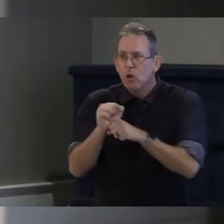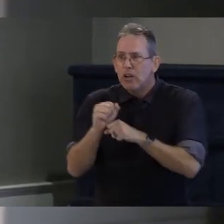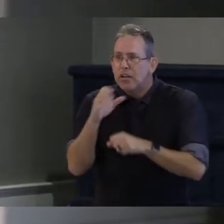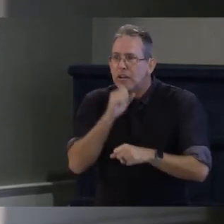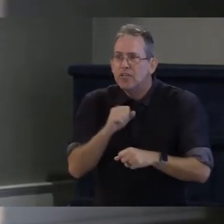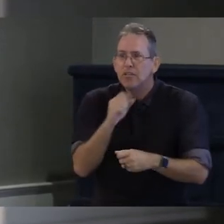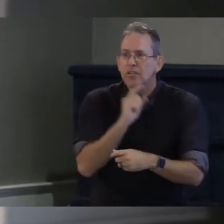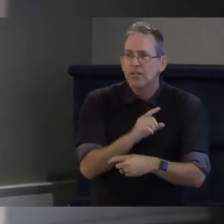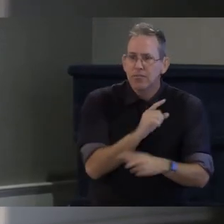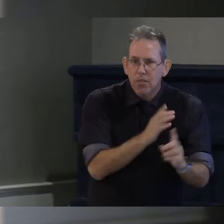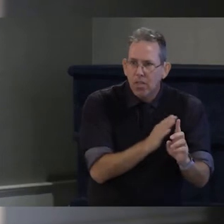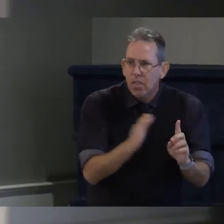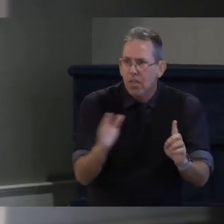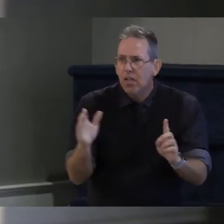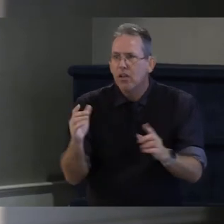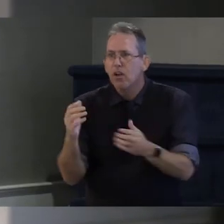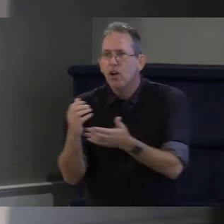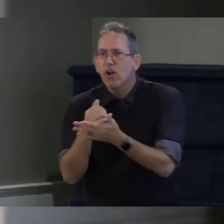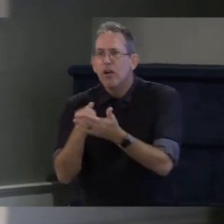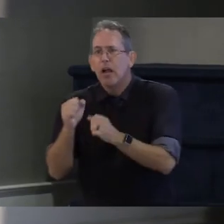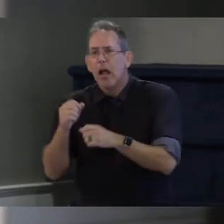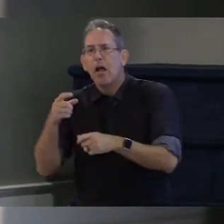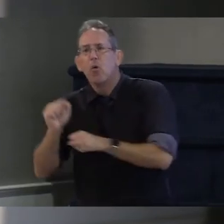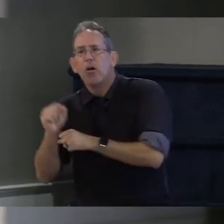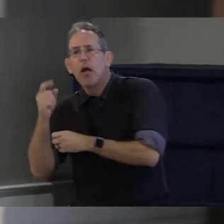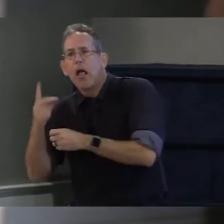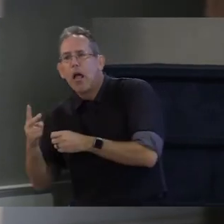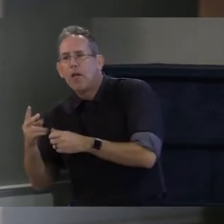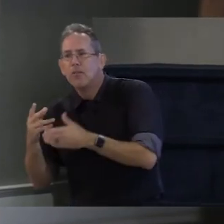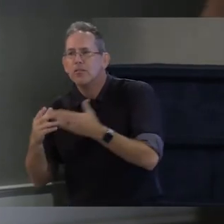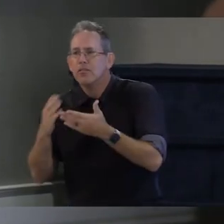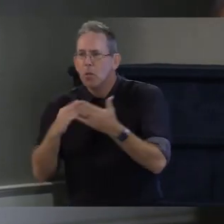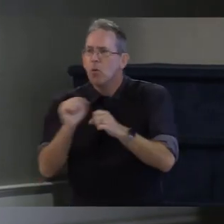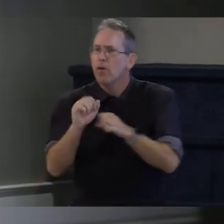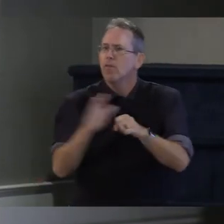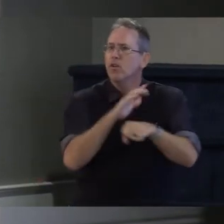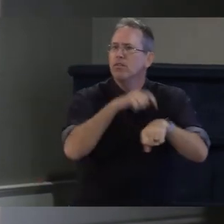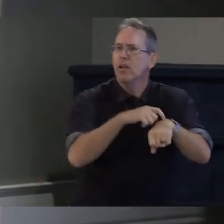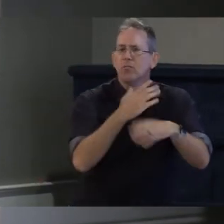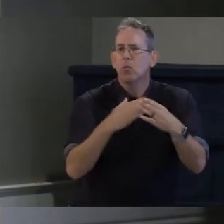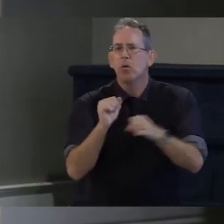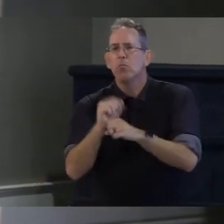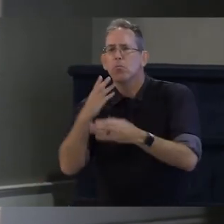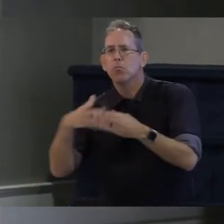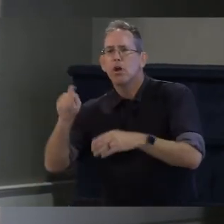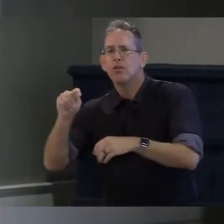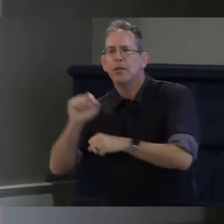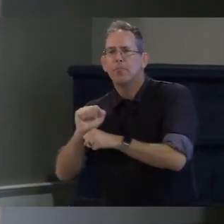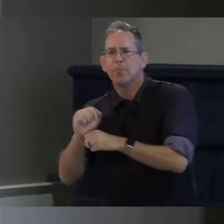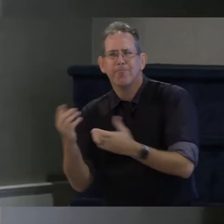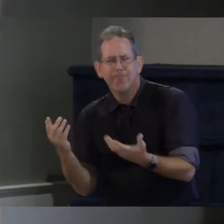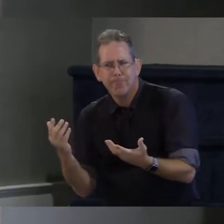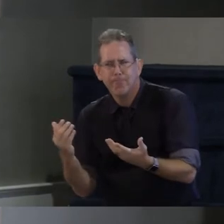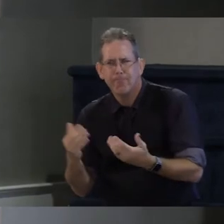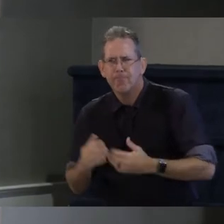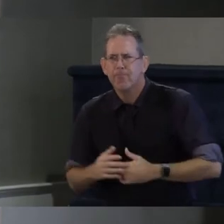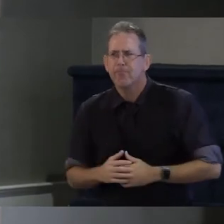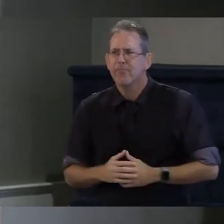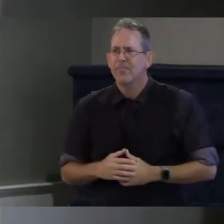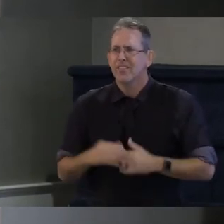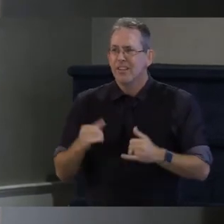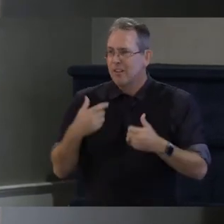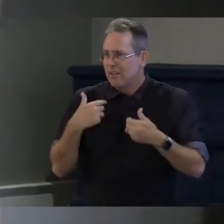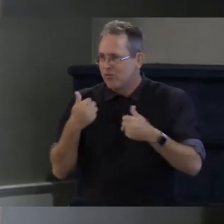able to work um full-time or part-time so as as we try to address our own workforce crisis